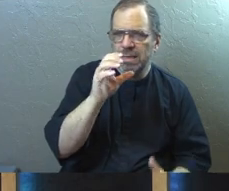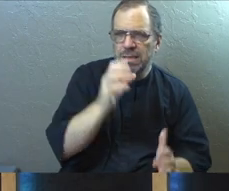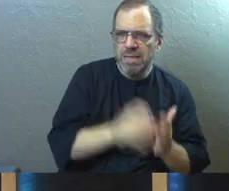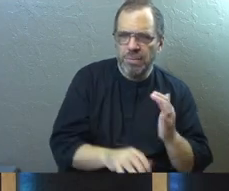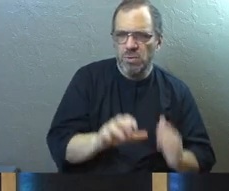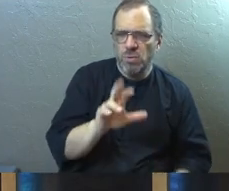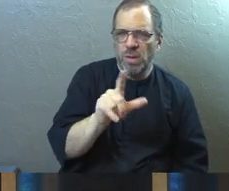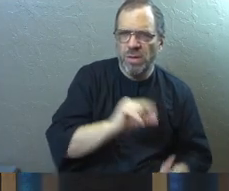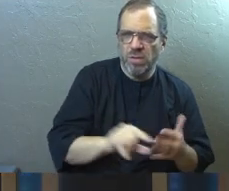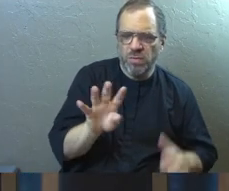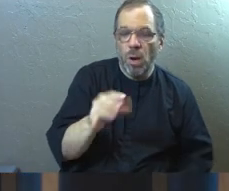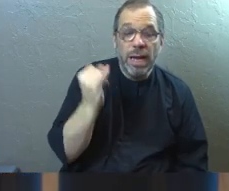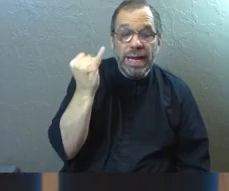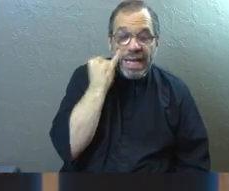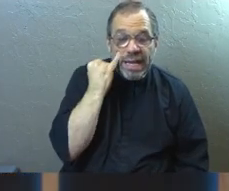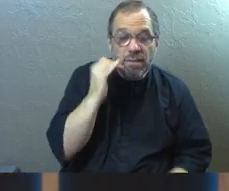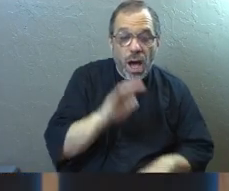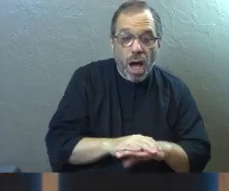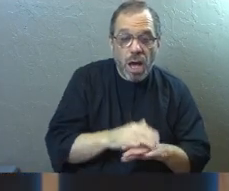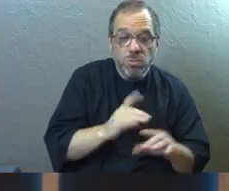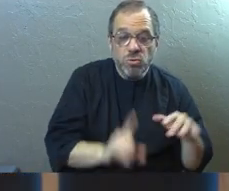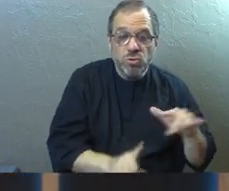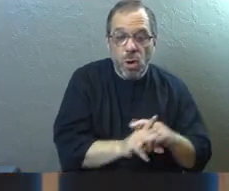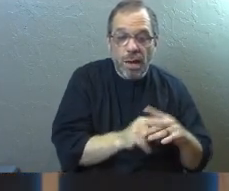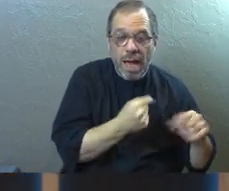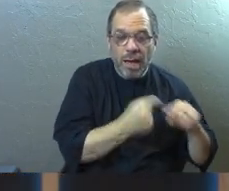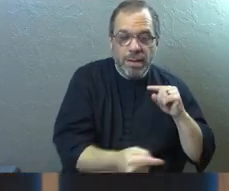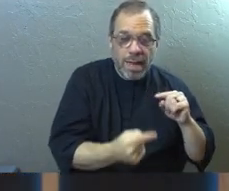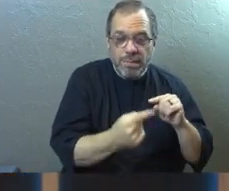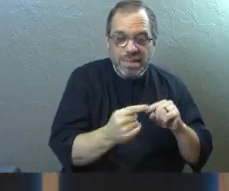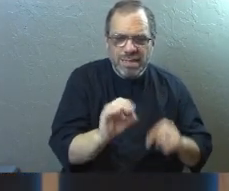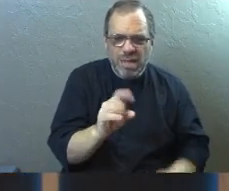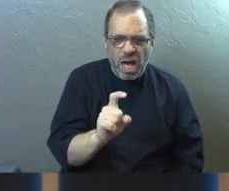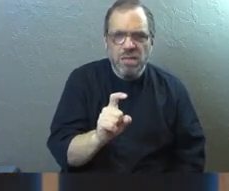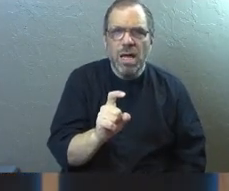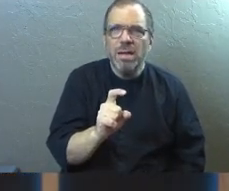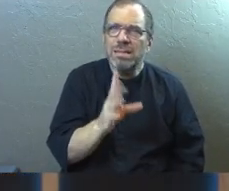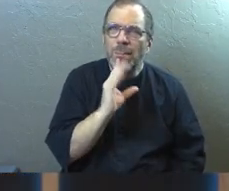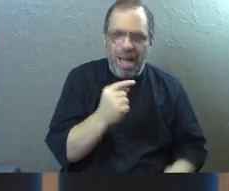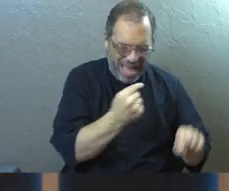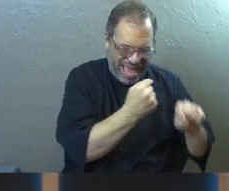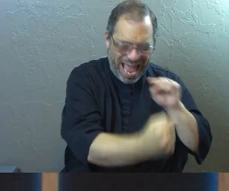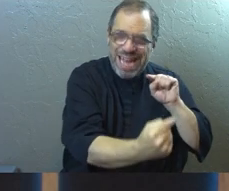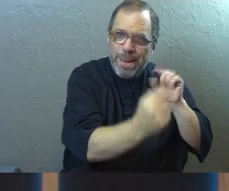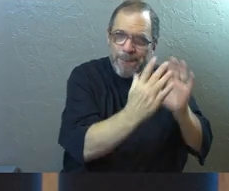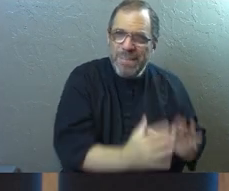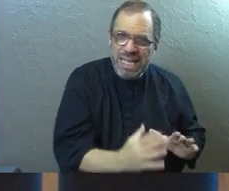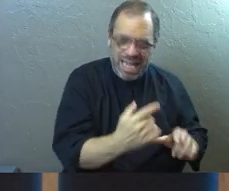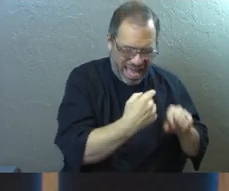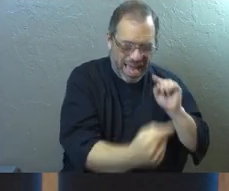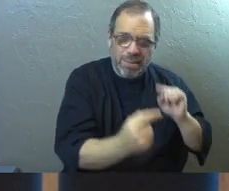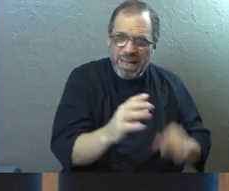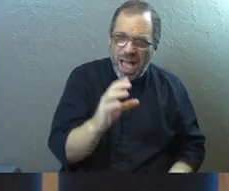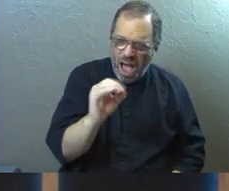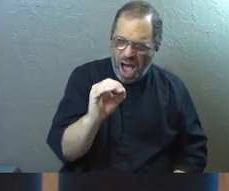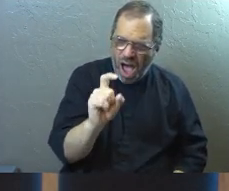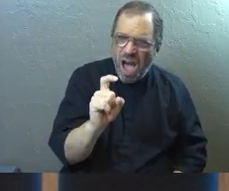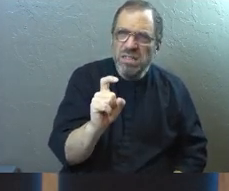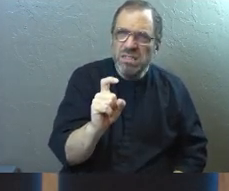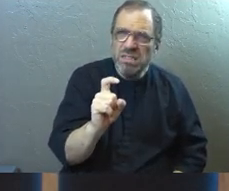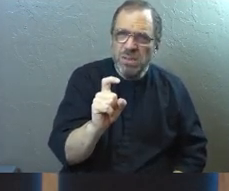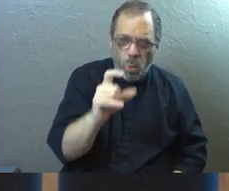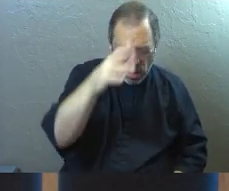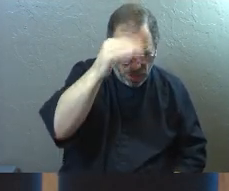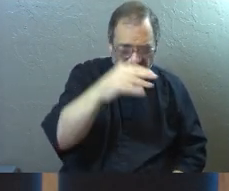verse 4. It says, you come upon your enemy's ox. Now, he's talking about enemies here in the Old Testament. You come upon your enemy's